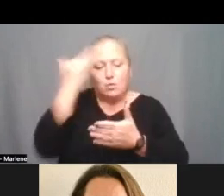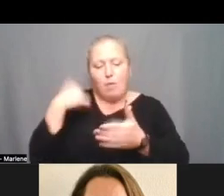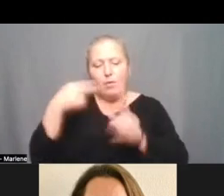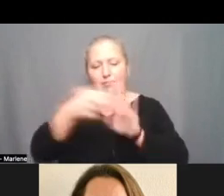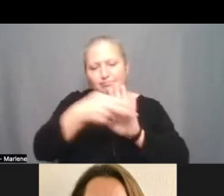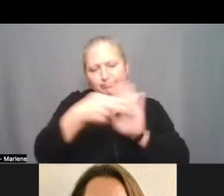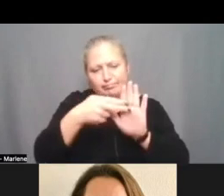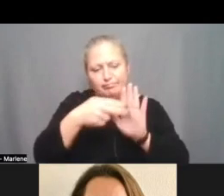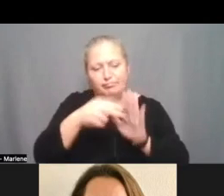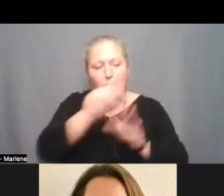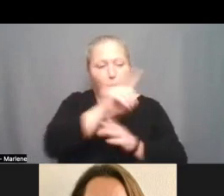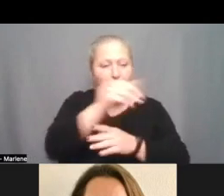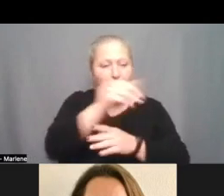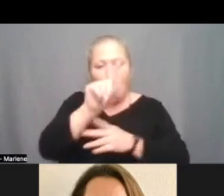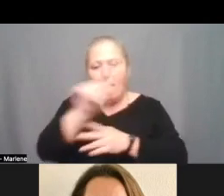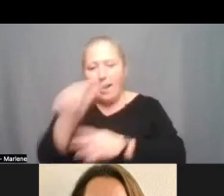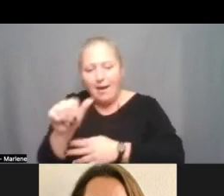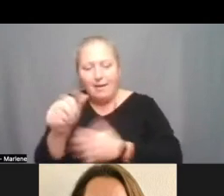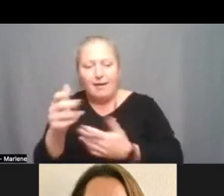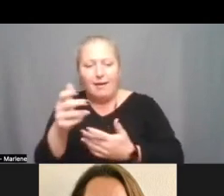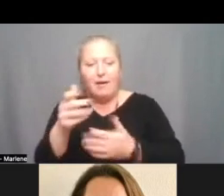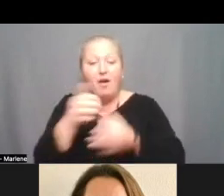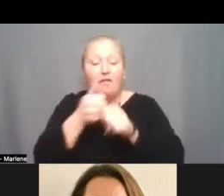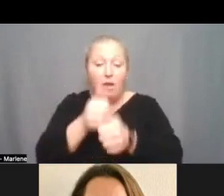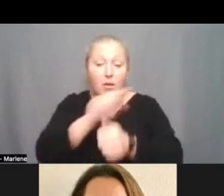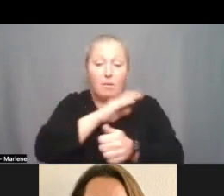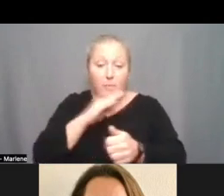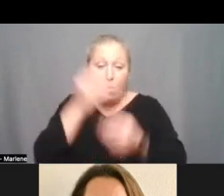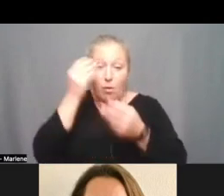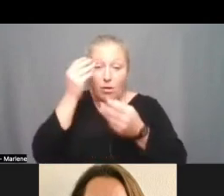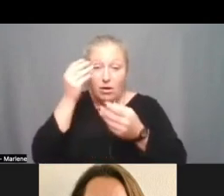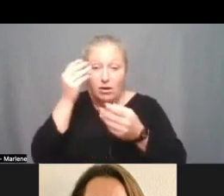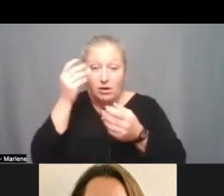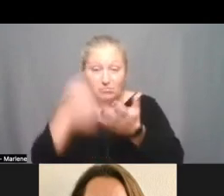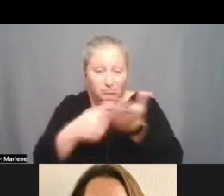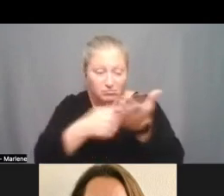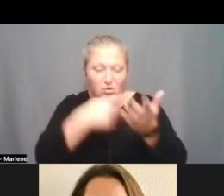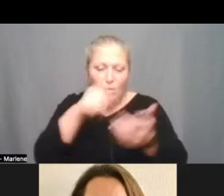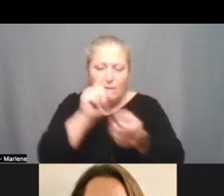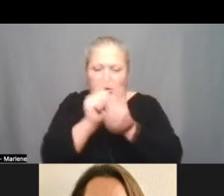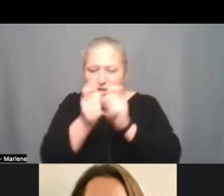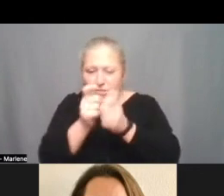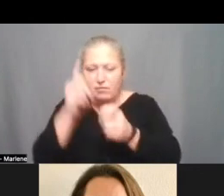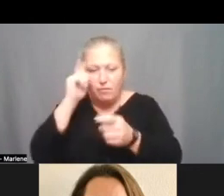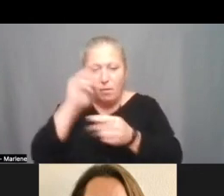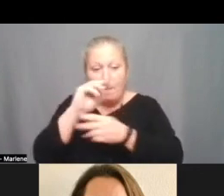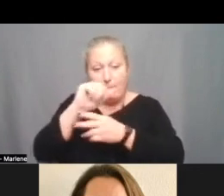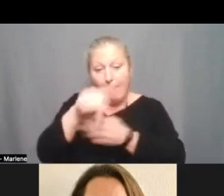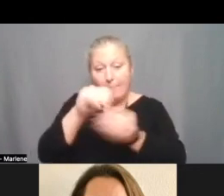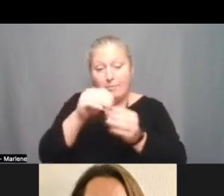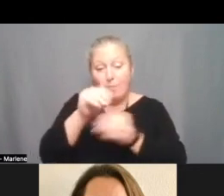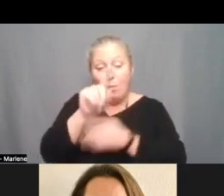way because following board input we were able to make some adjustments to map scenario one and that.